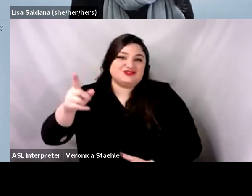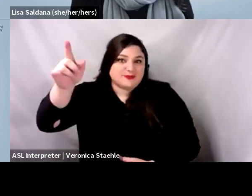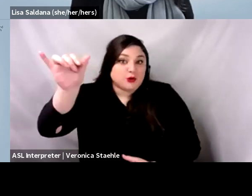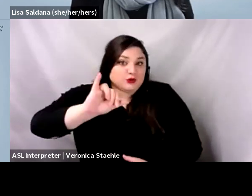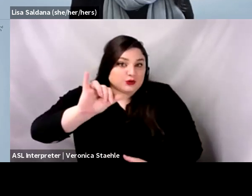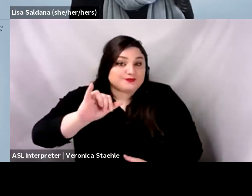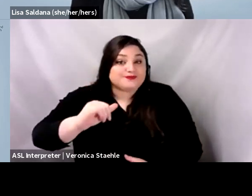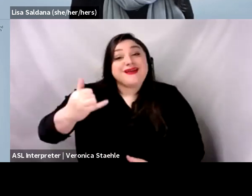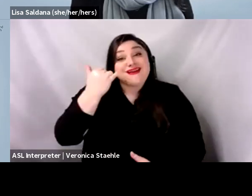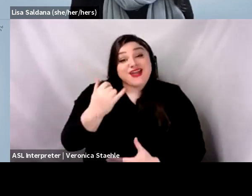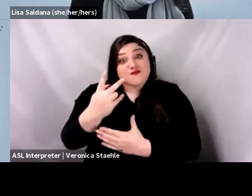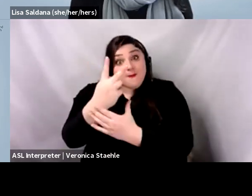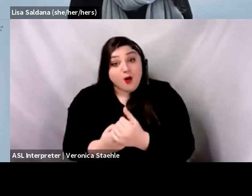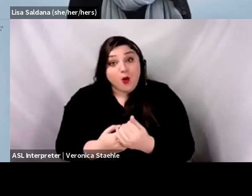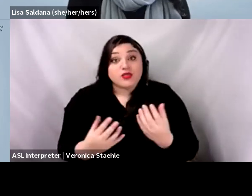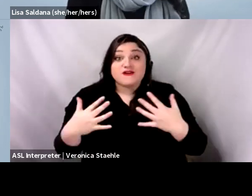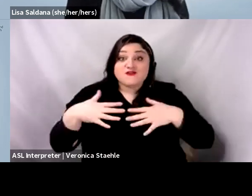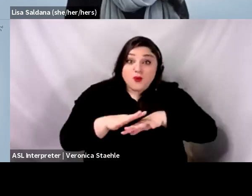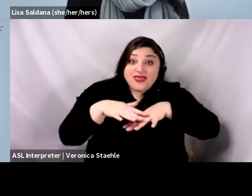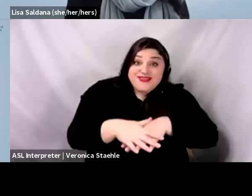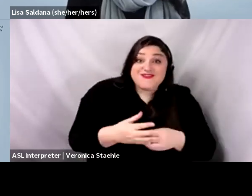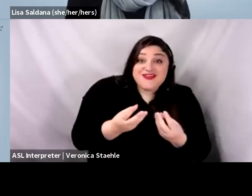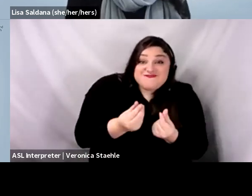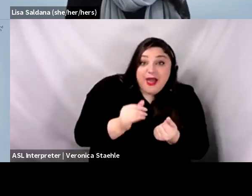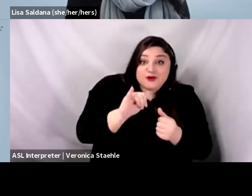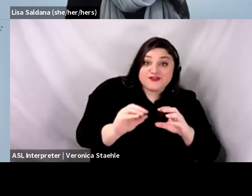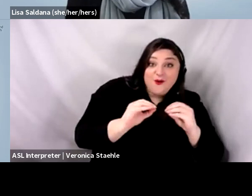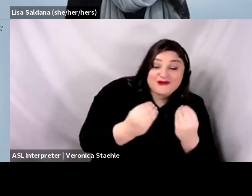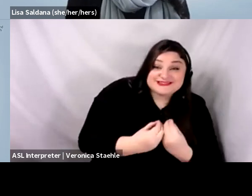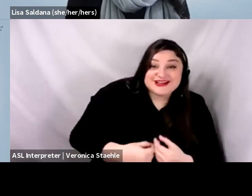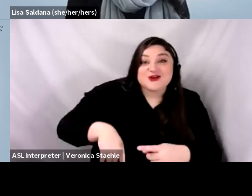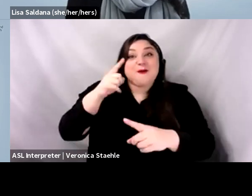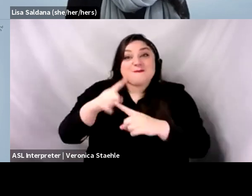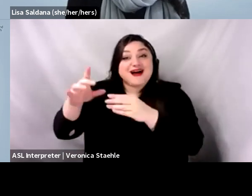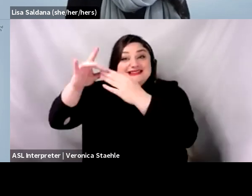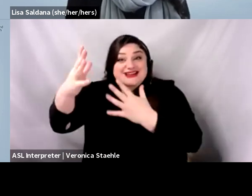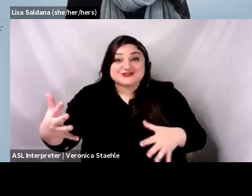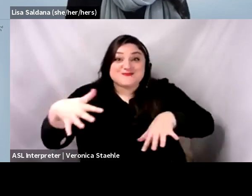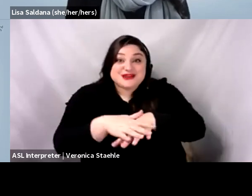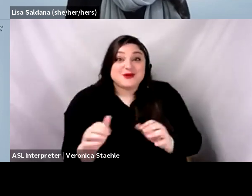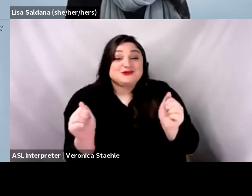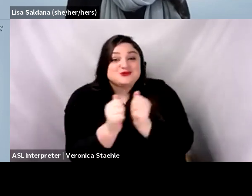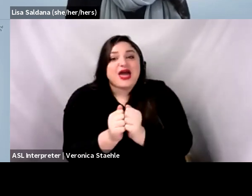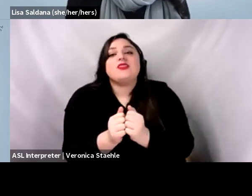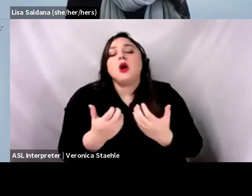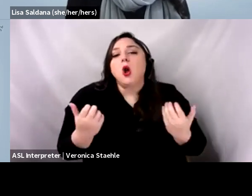maybe turnover can survive, but I agree with you. It's a complex issue that I don't think we have all the answers to yet.